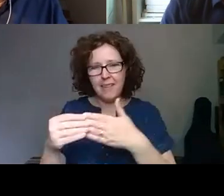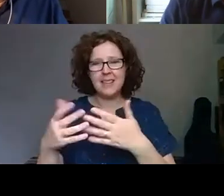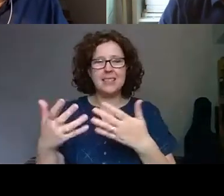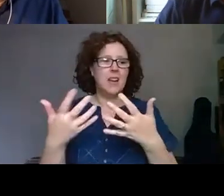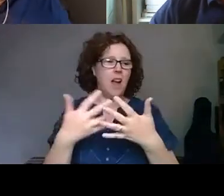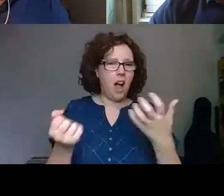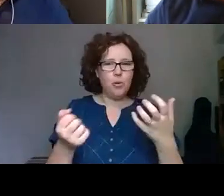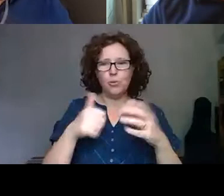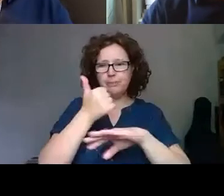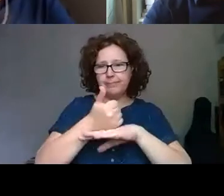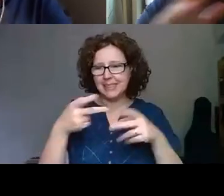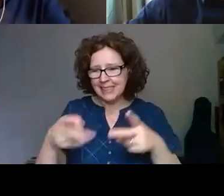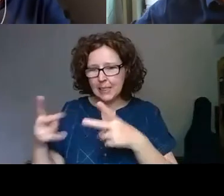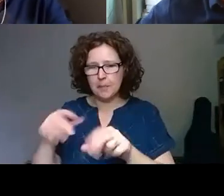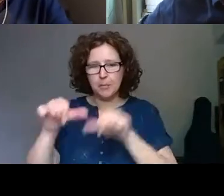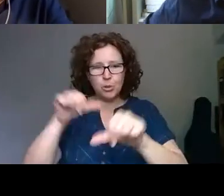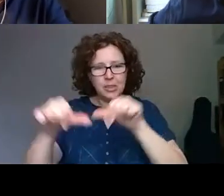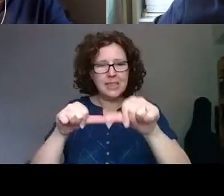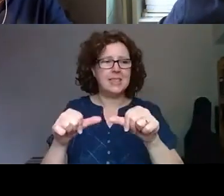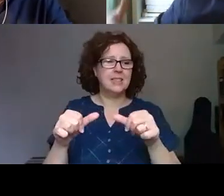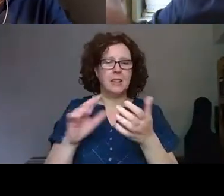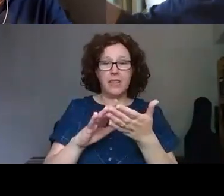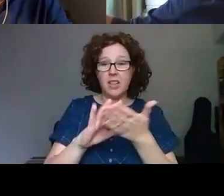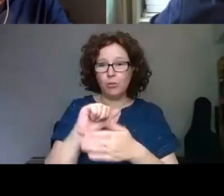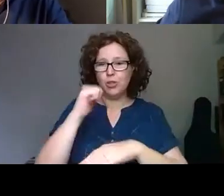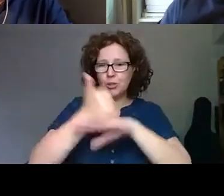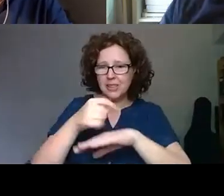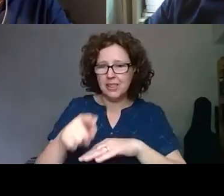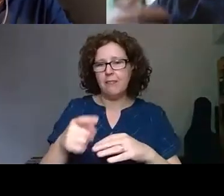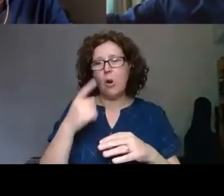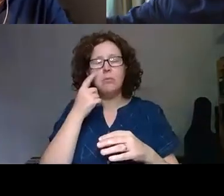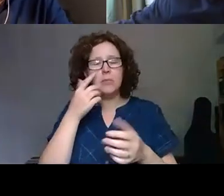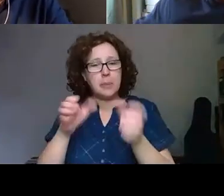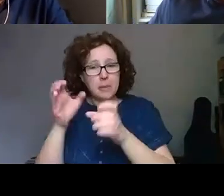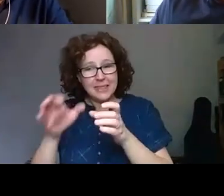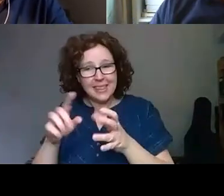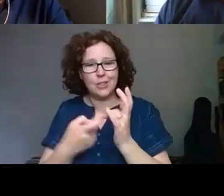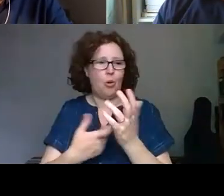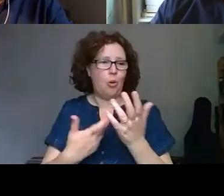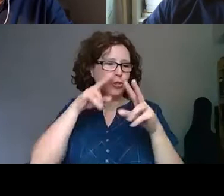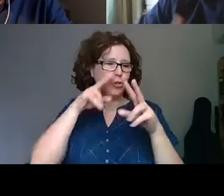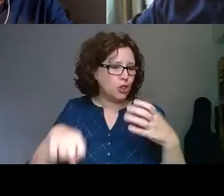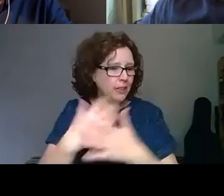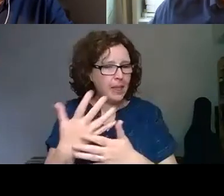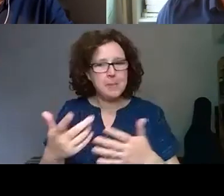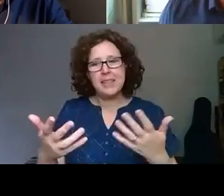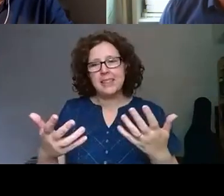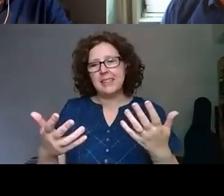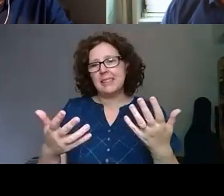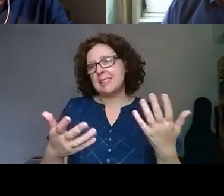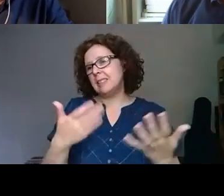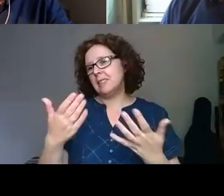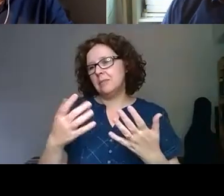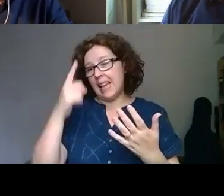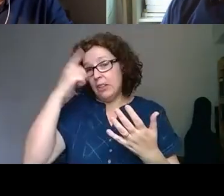that you put in place. It's there in the culture that you set of experimentation and R&D and innovation in your